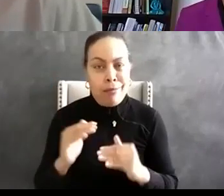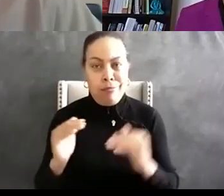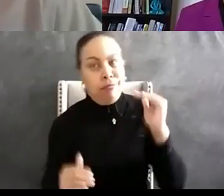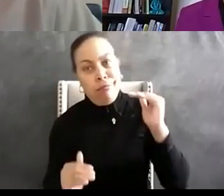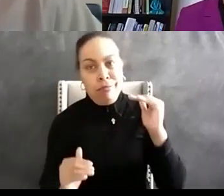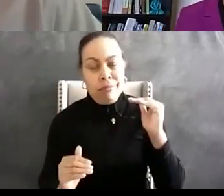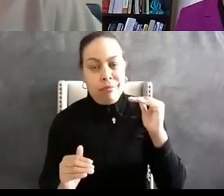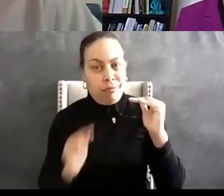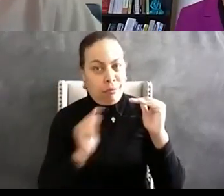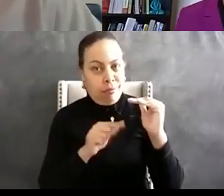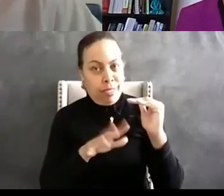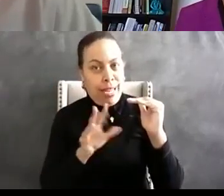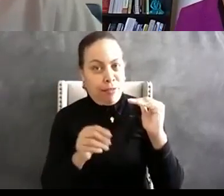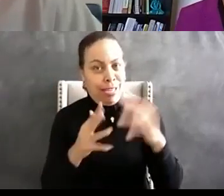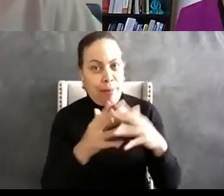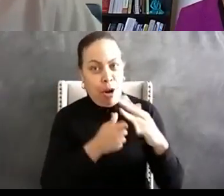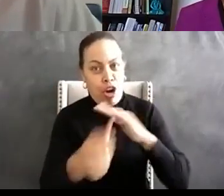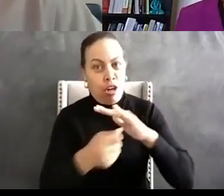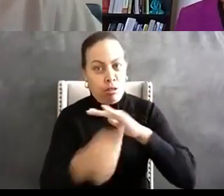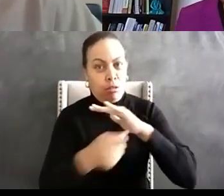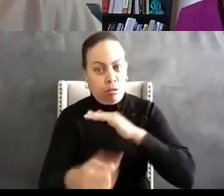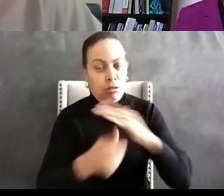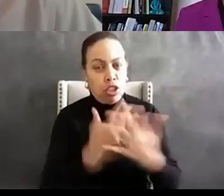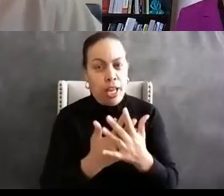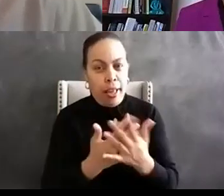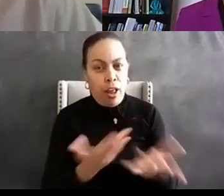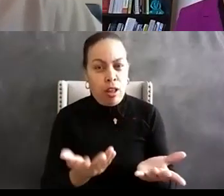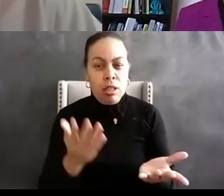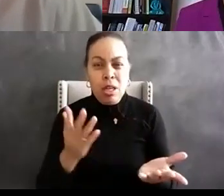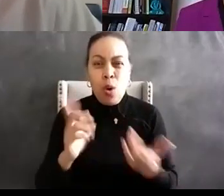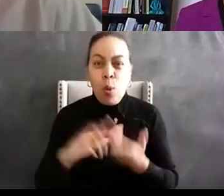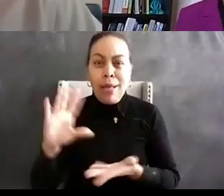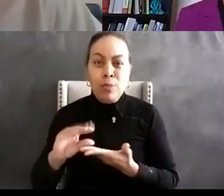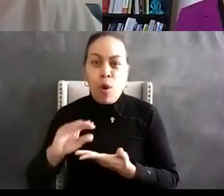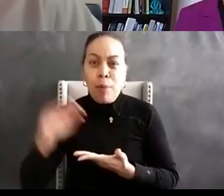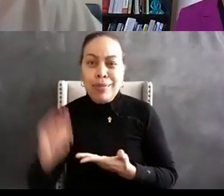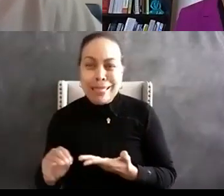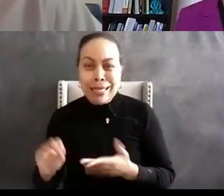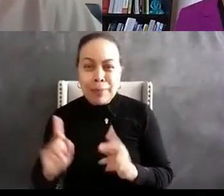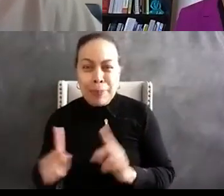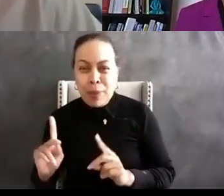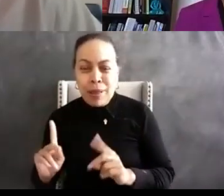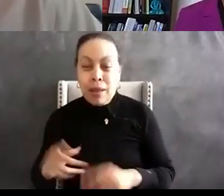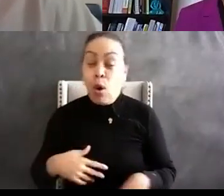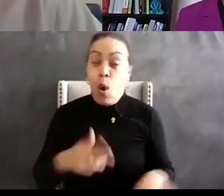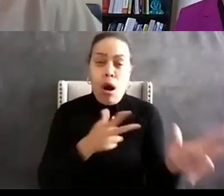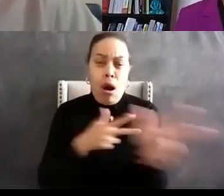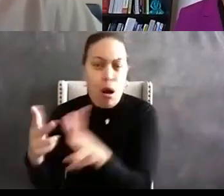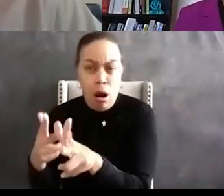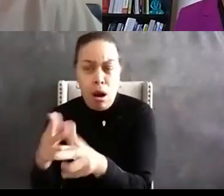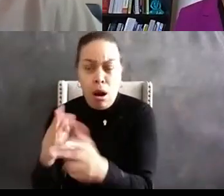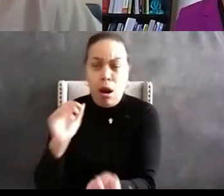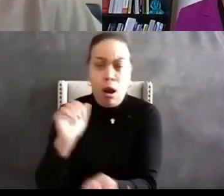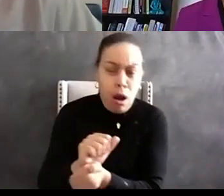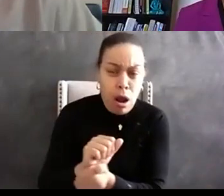african americans for example that have been incarcerated based on our percentage of the population or if look at traffic stops so yes there's numerous levels of